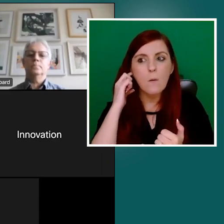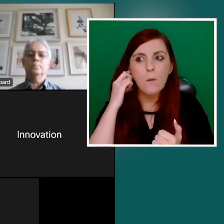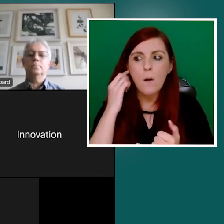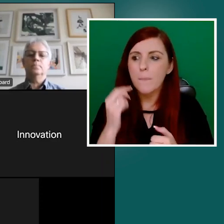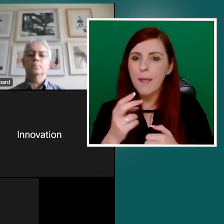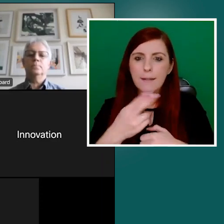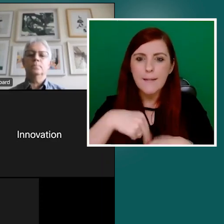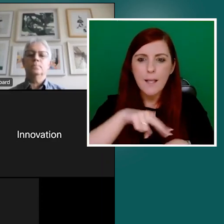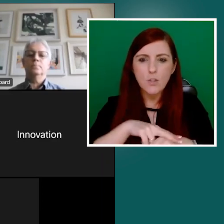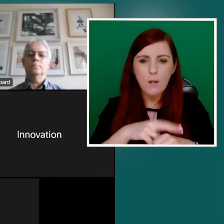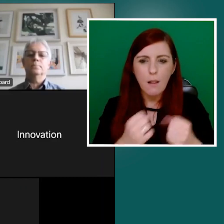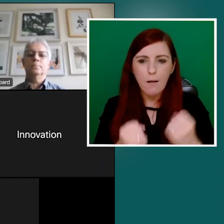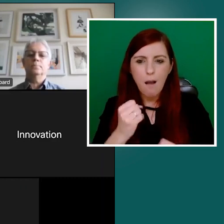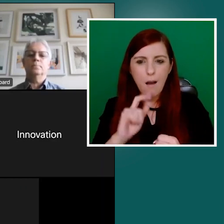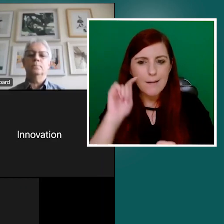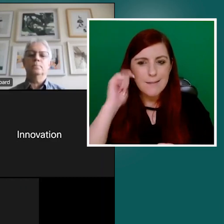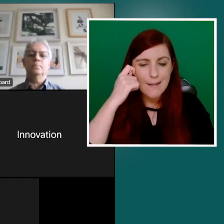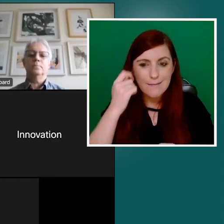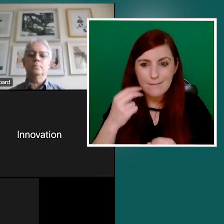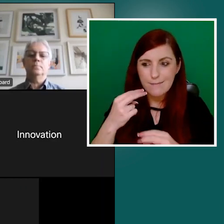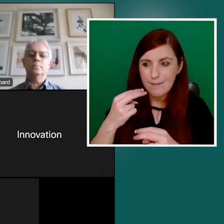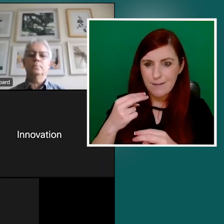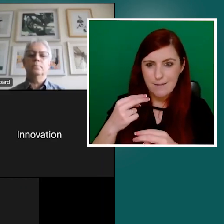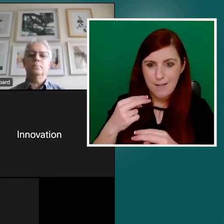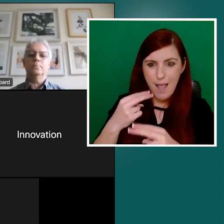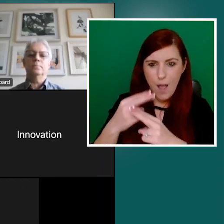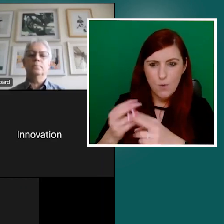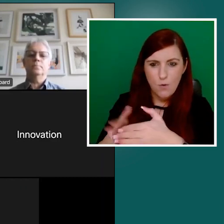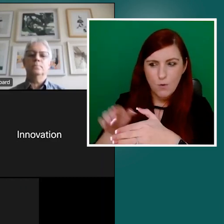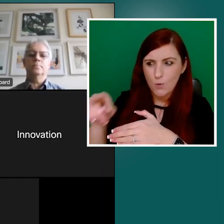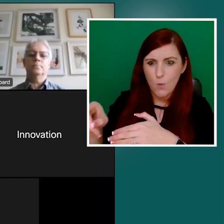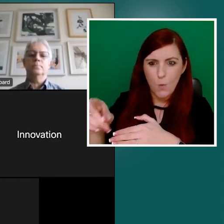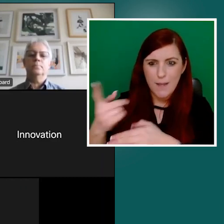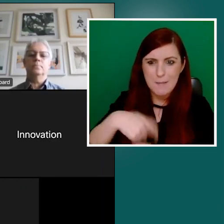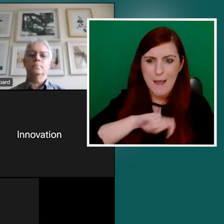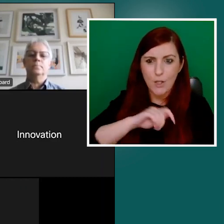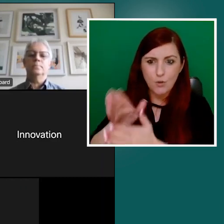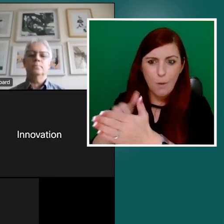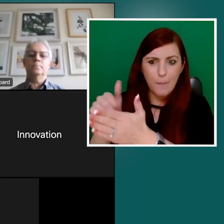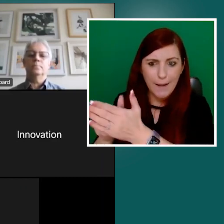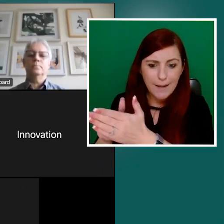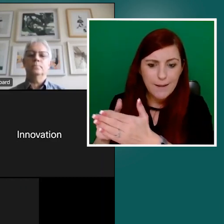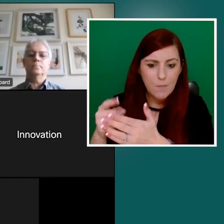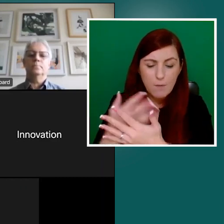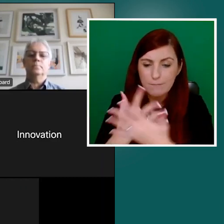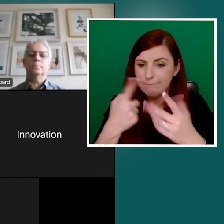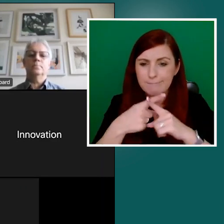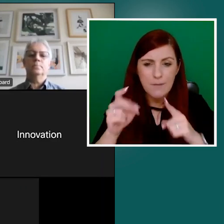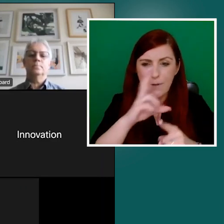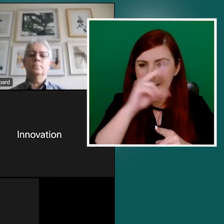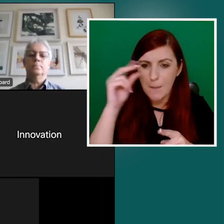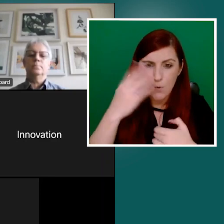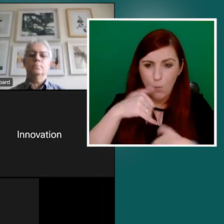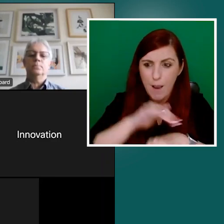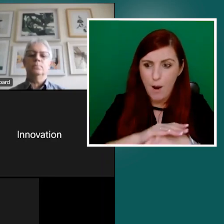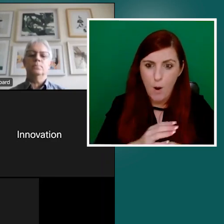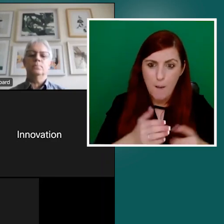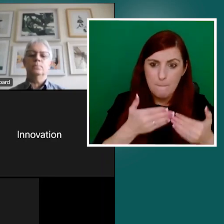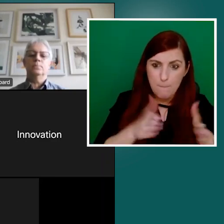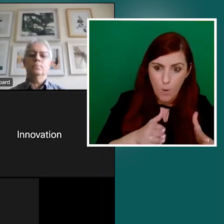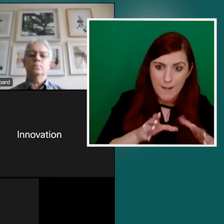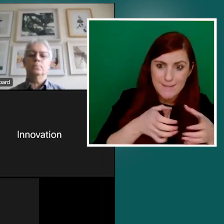Aplos. There's, there's, there's other examples where the public sector is, is using private contractors. I mean,